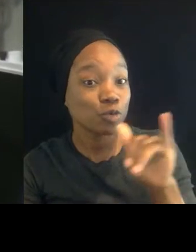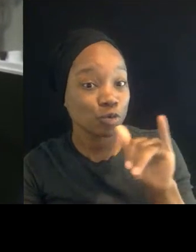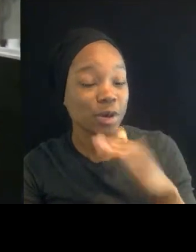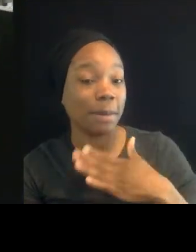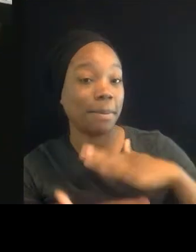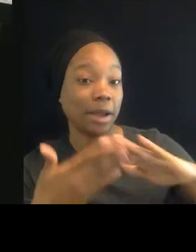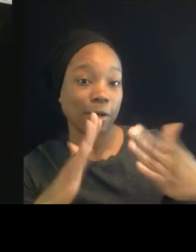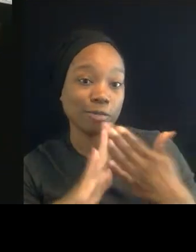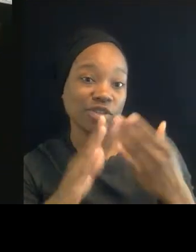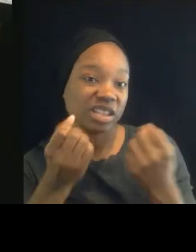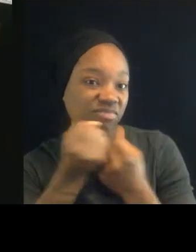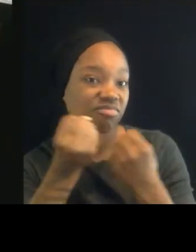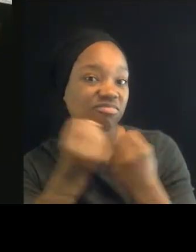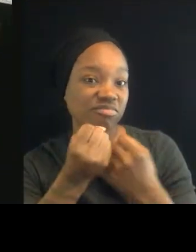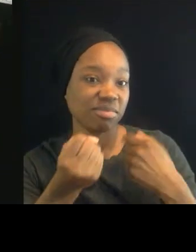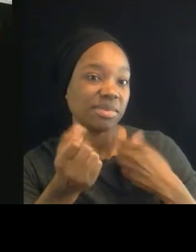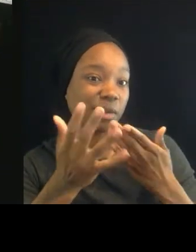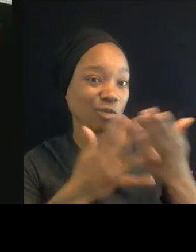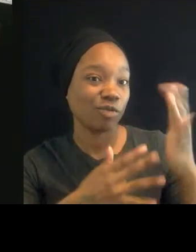through.